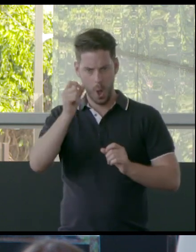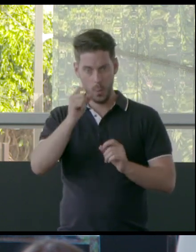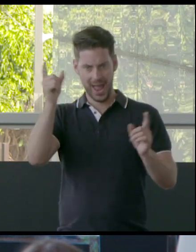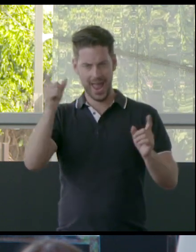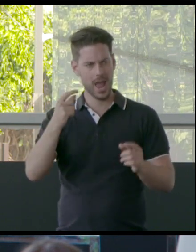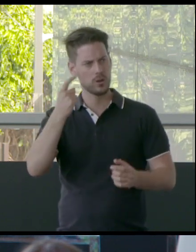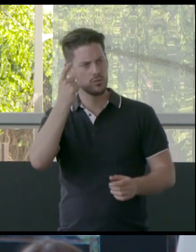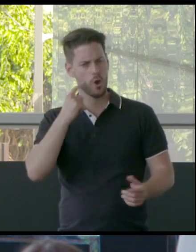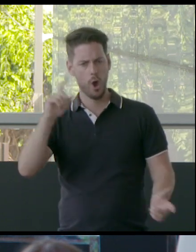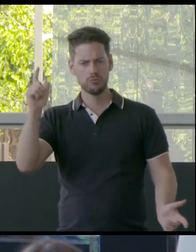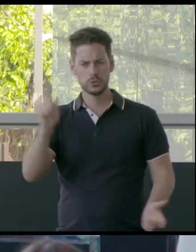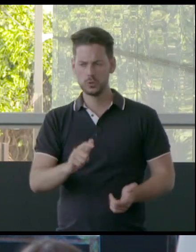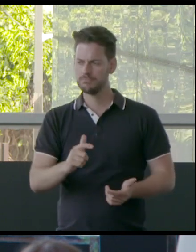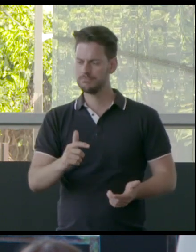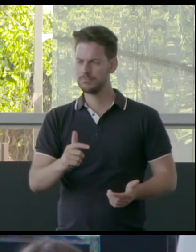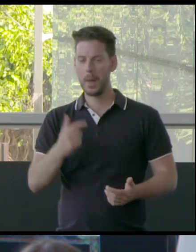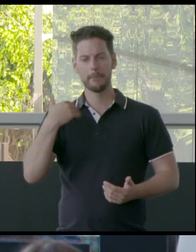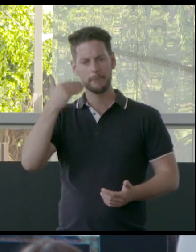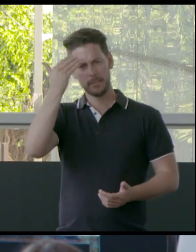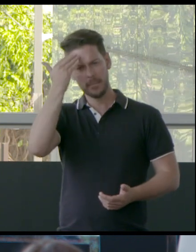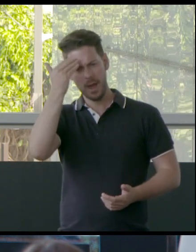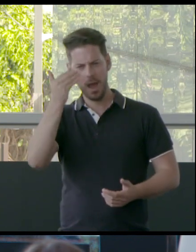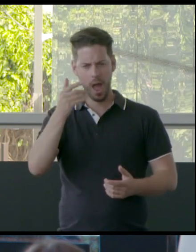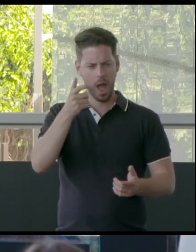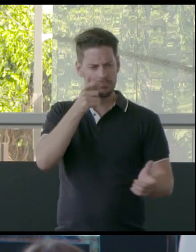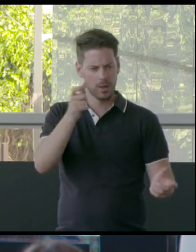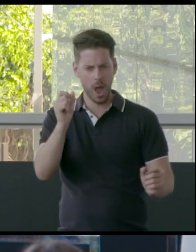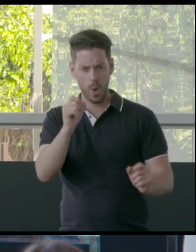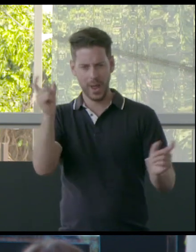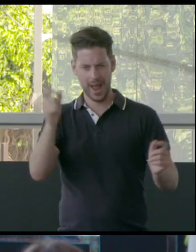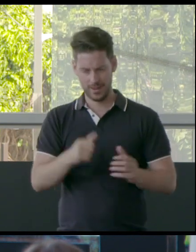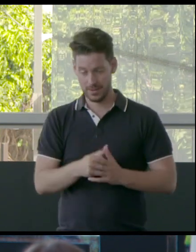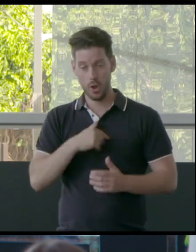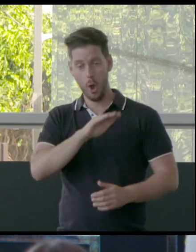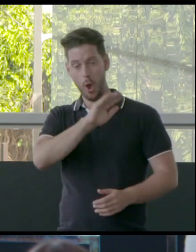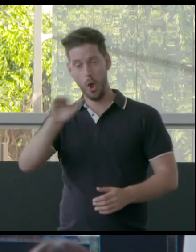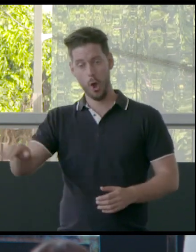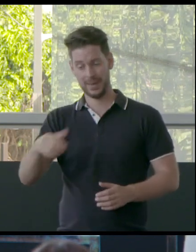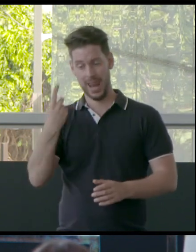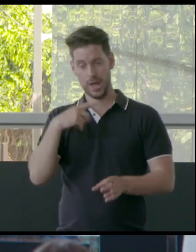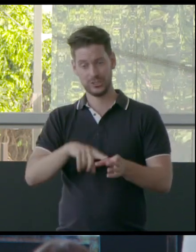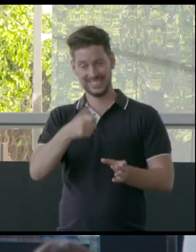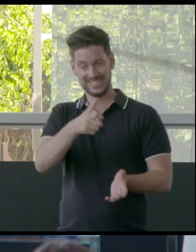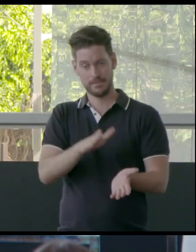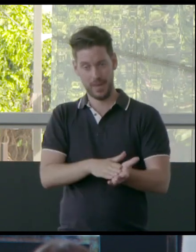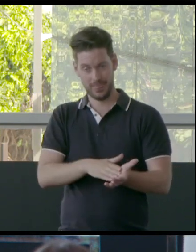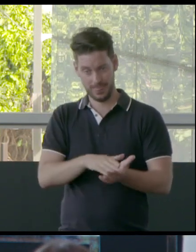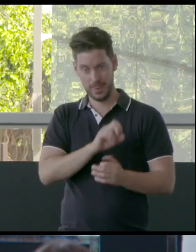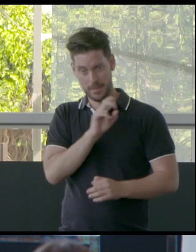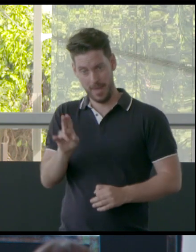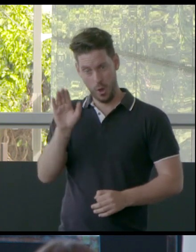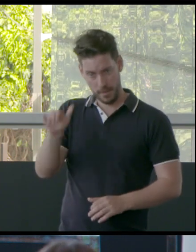I don't know, just to... Yeah, just to be mindful, I guess. But when I was home for six months last year, you know,